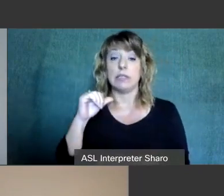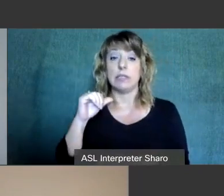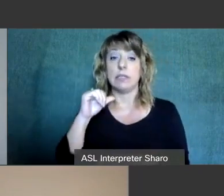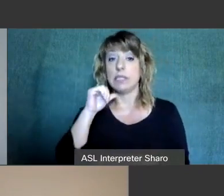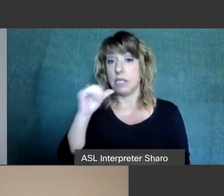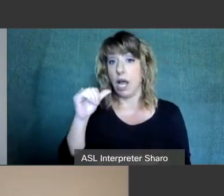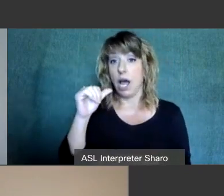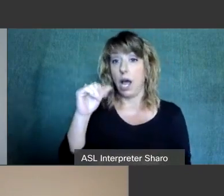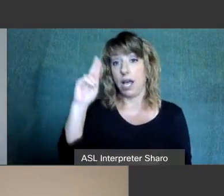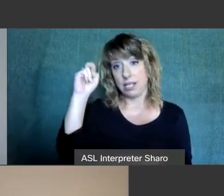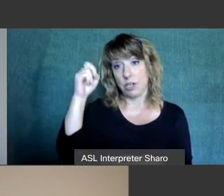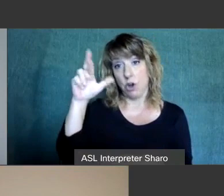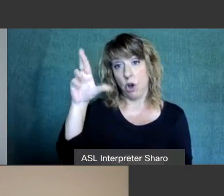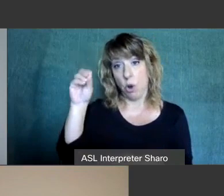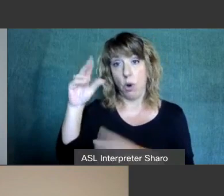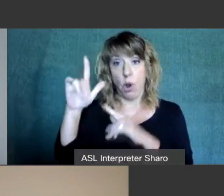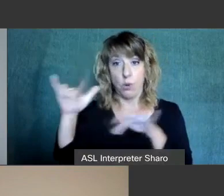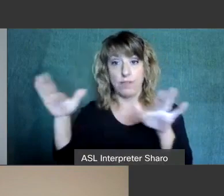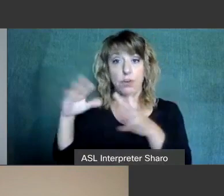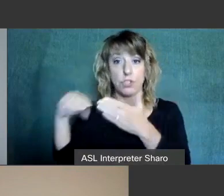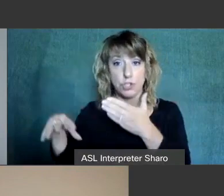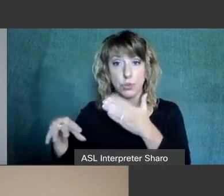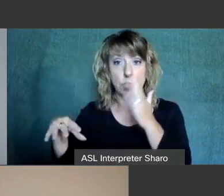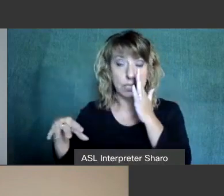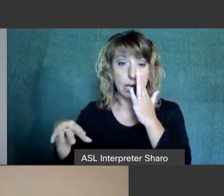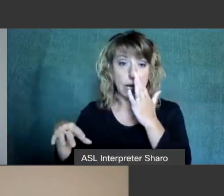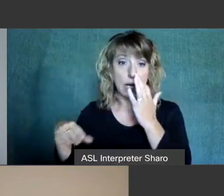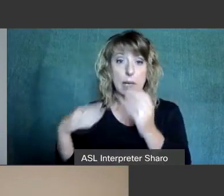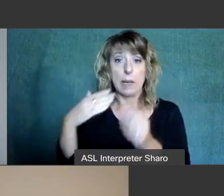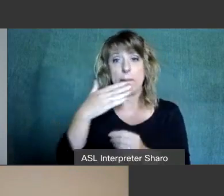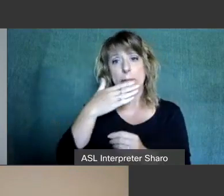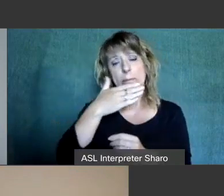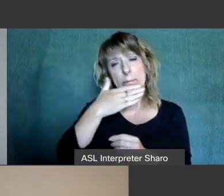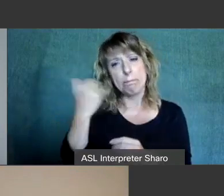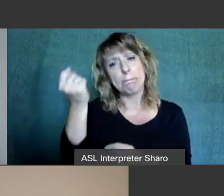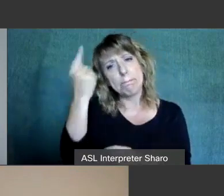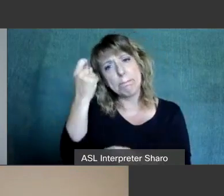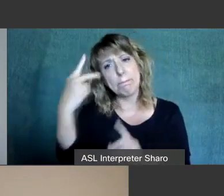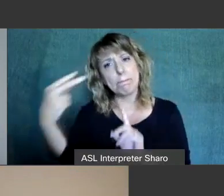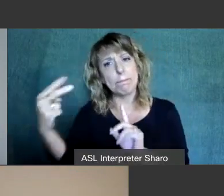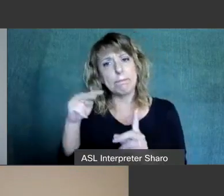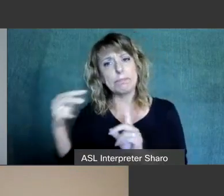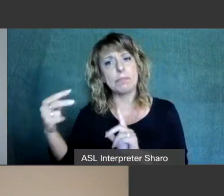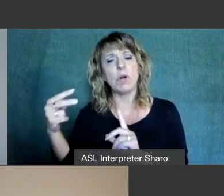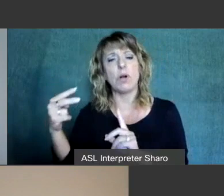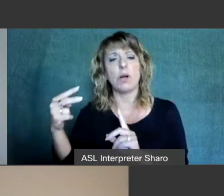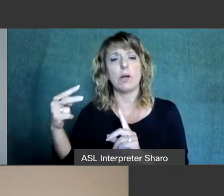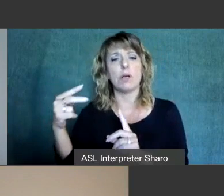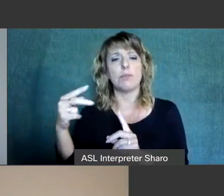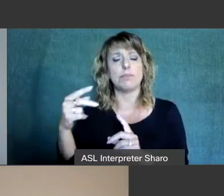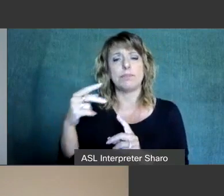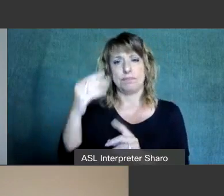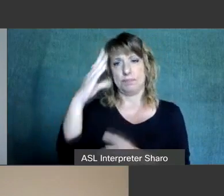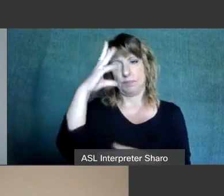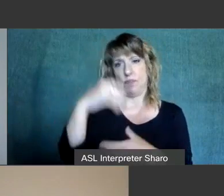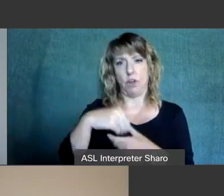neurodiverse students have a better understanding of autism and